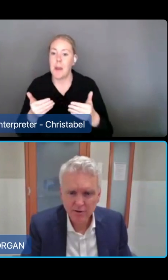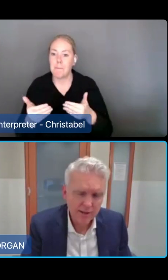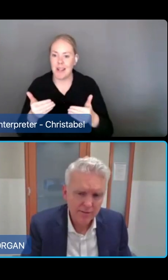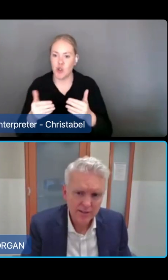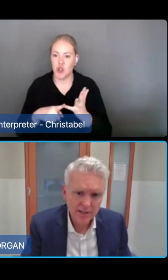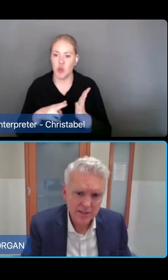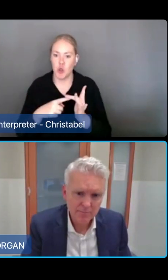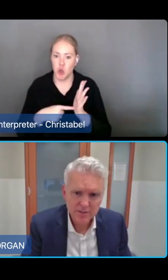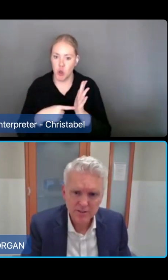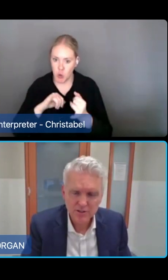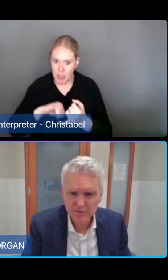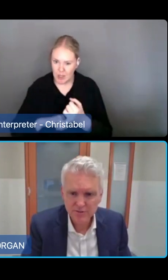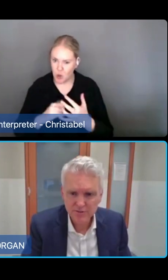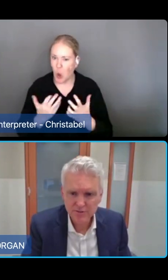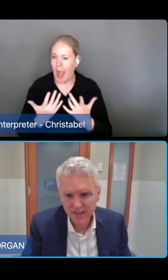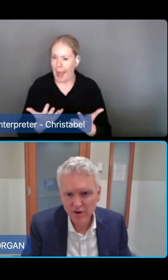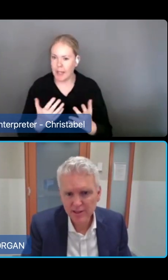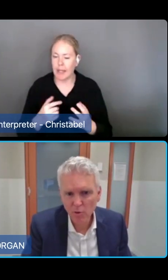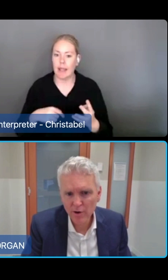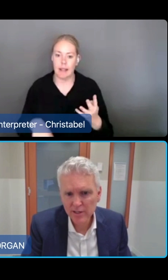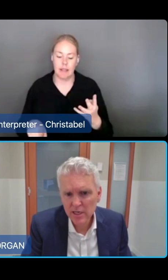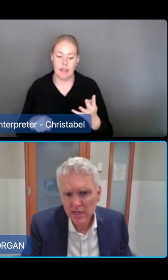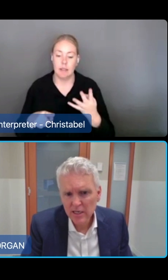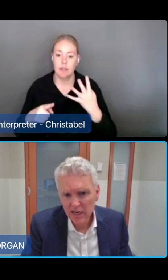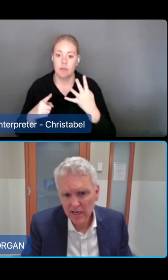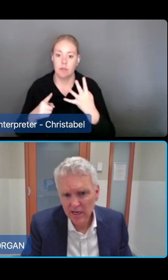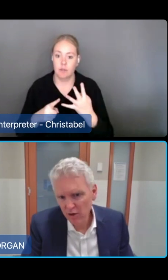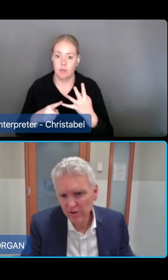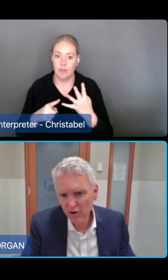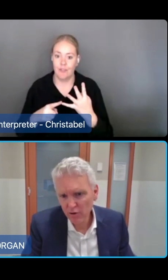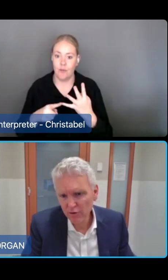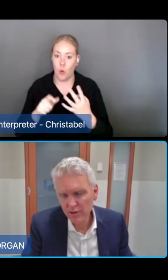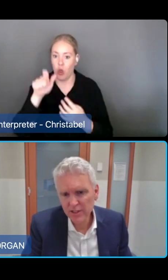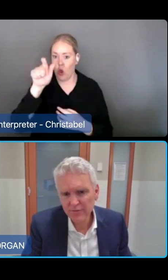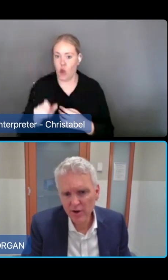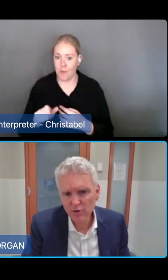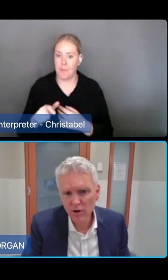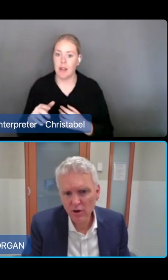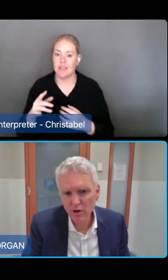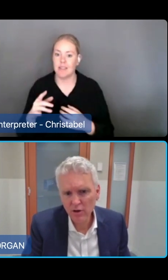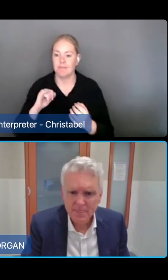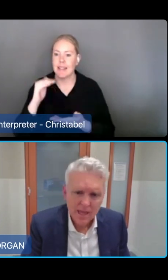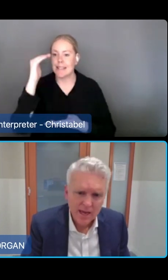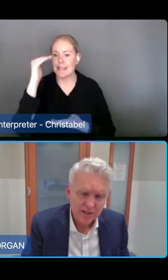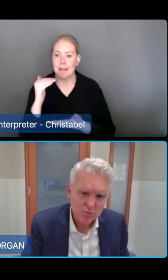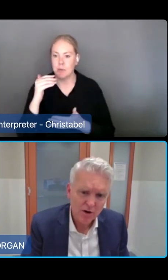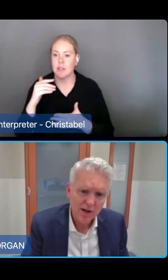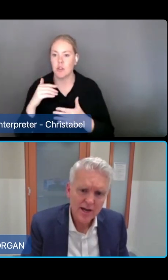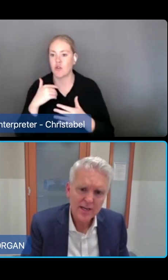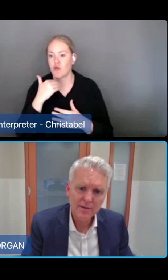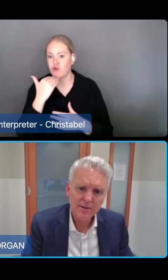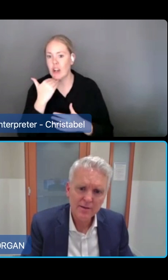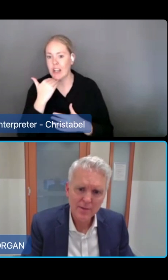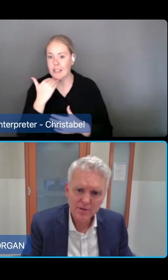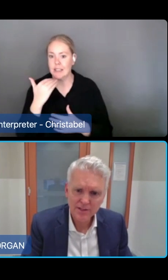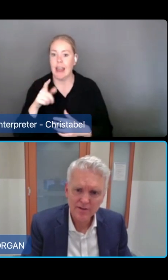please don't read anything into these numbers. It's just to illustrate the point. I've included total dollars in the final column. And I just want to